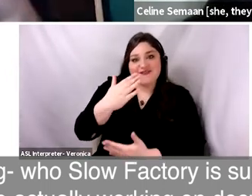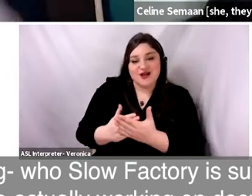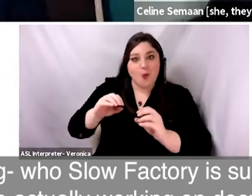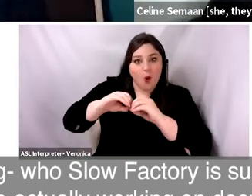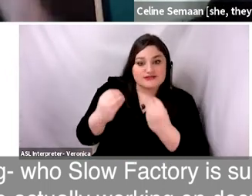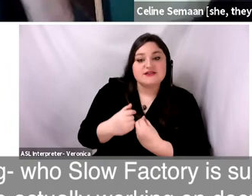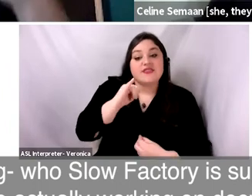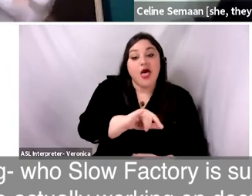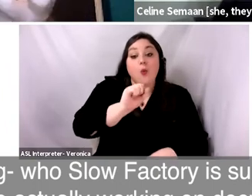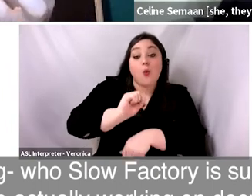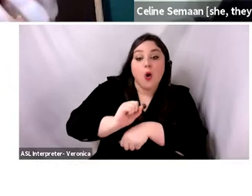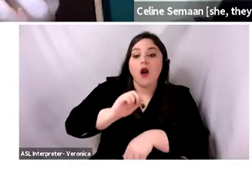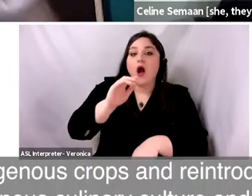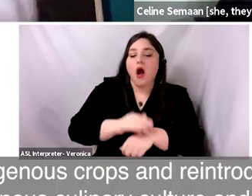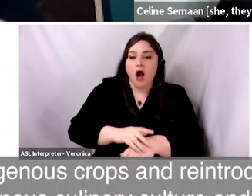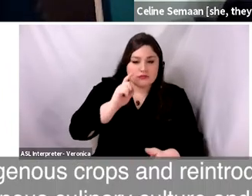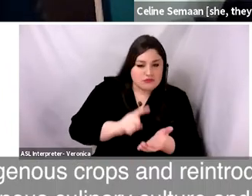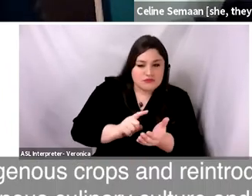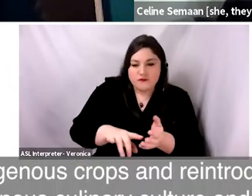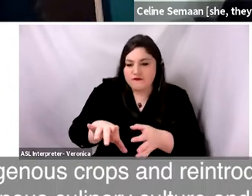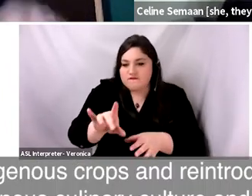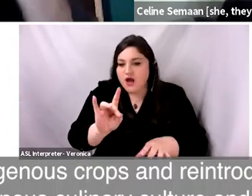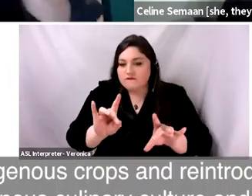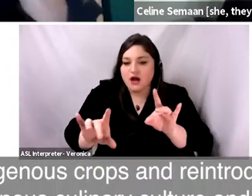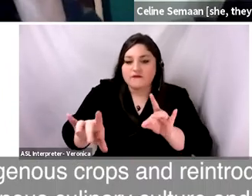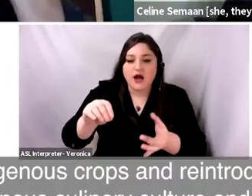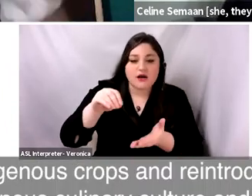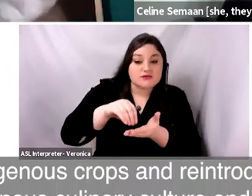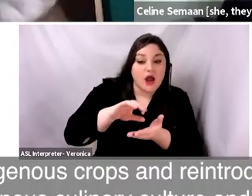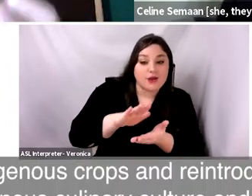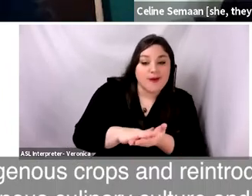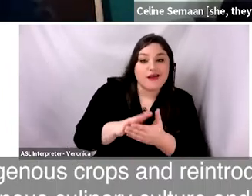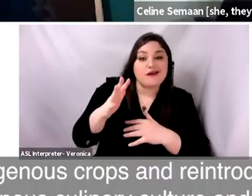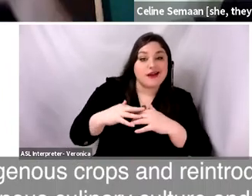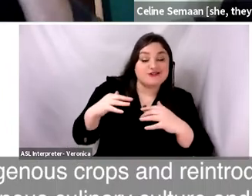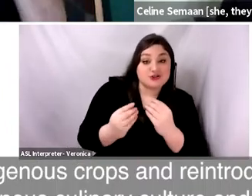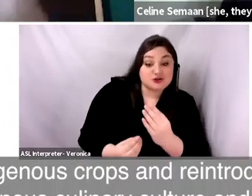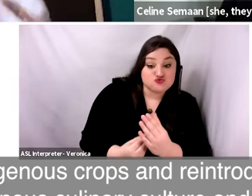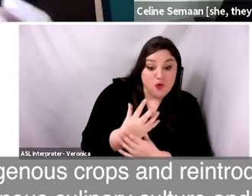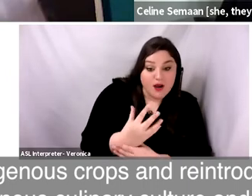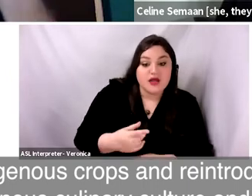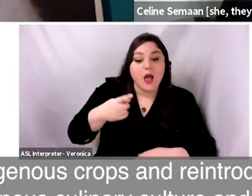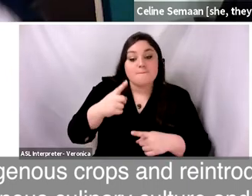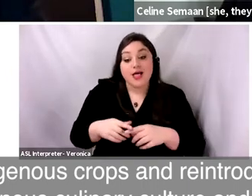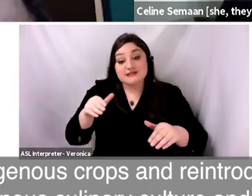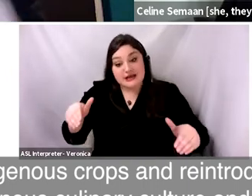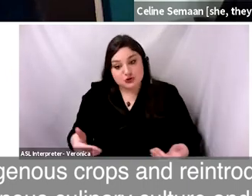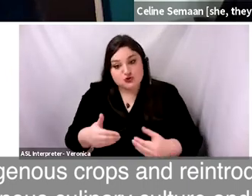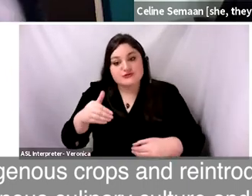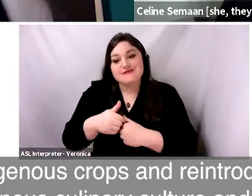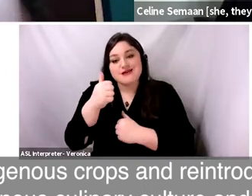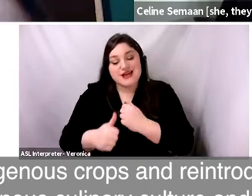actually working on documenting indigenous crops and reintroducing indigenous culinary